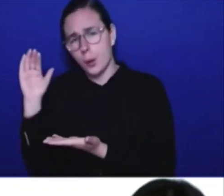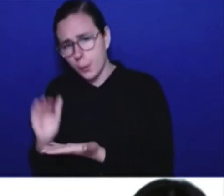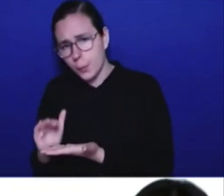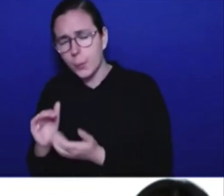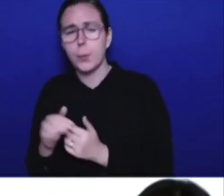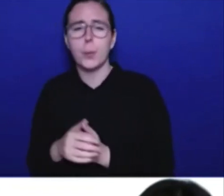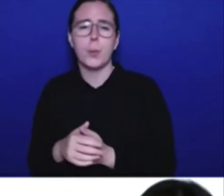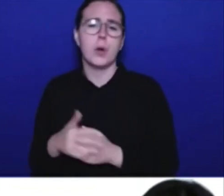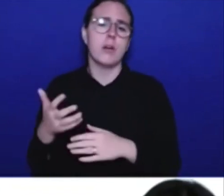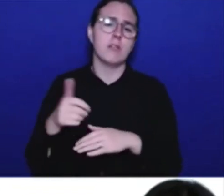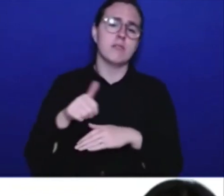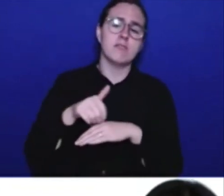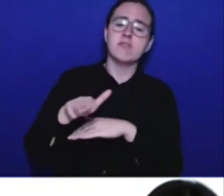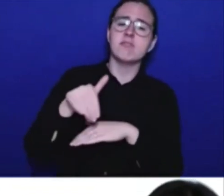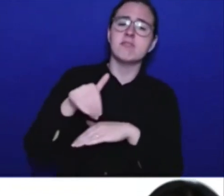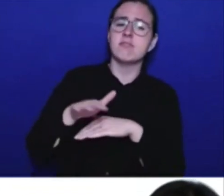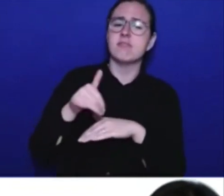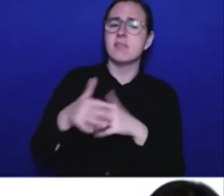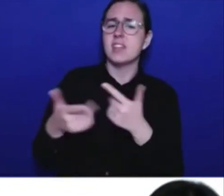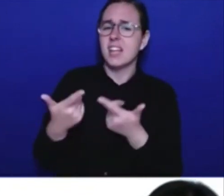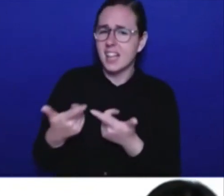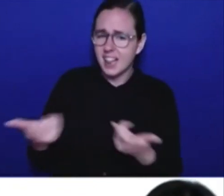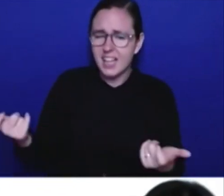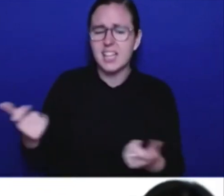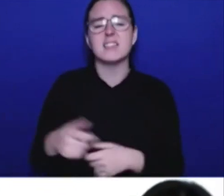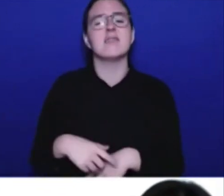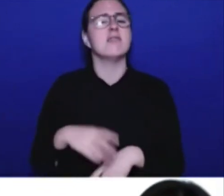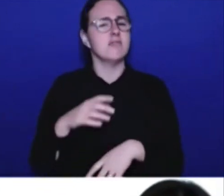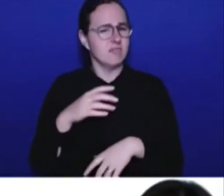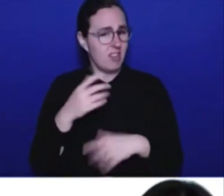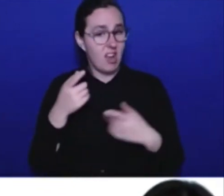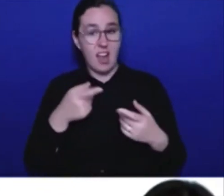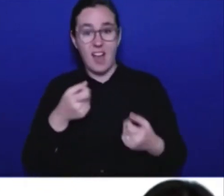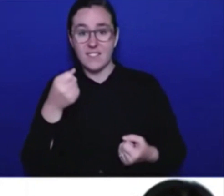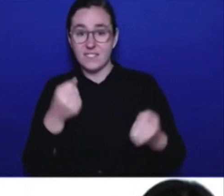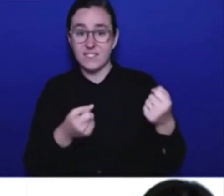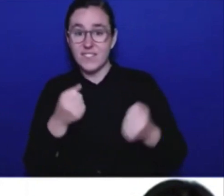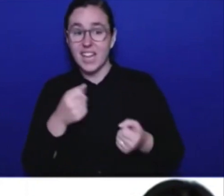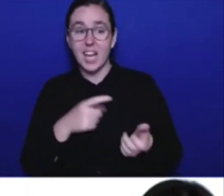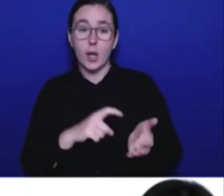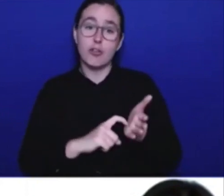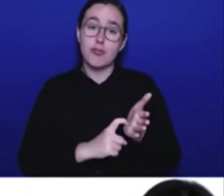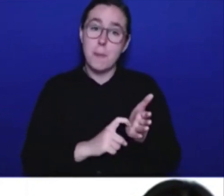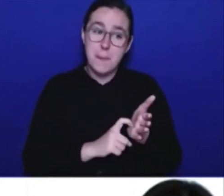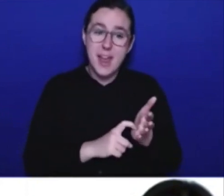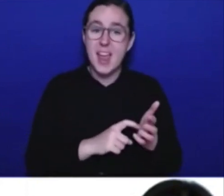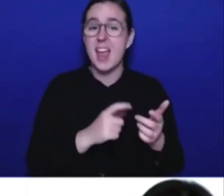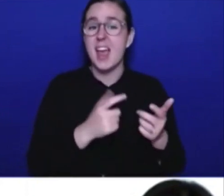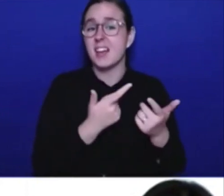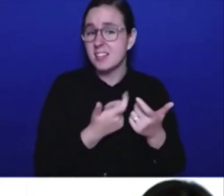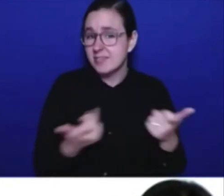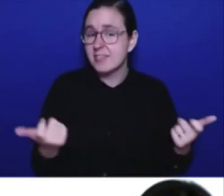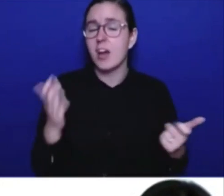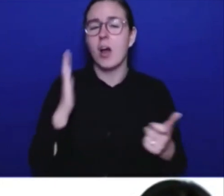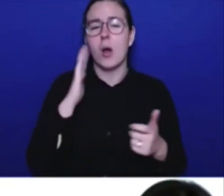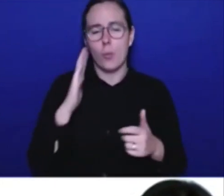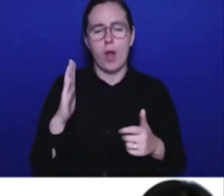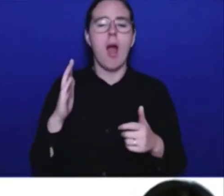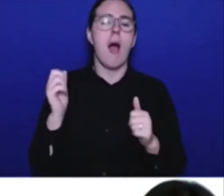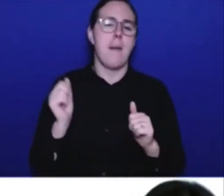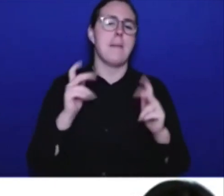see vehicle and repair scenarios return to more normal patterns. So we are projecting